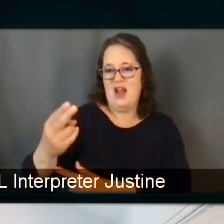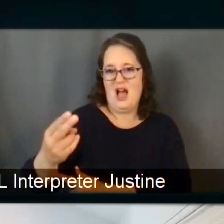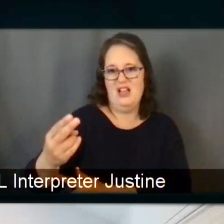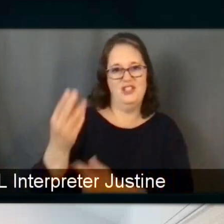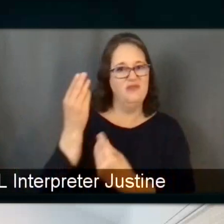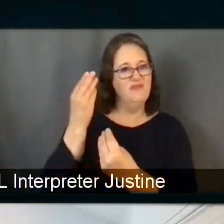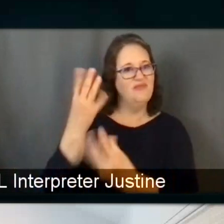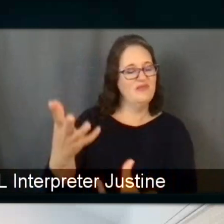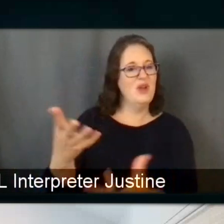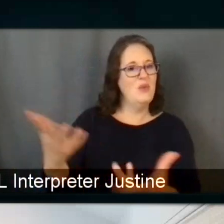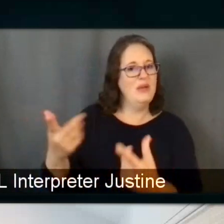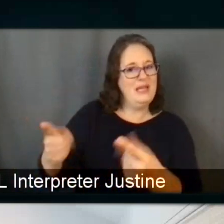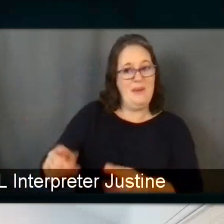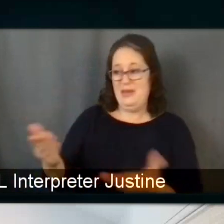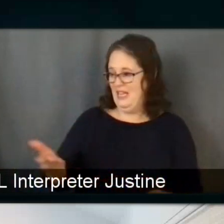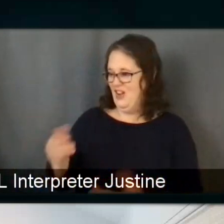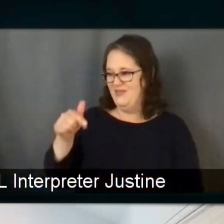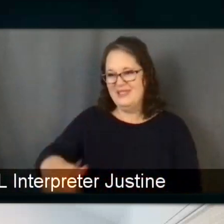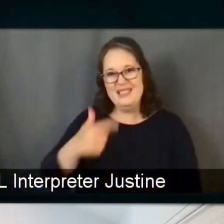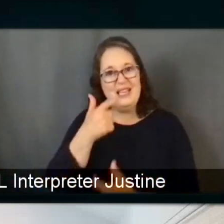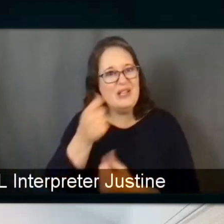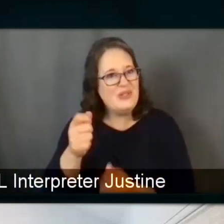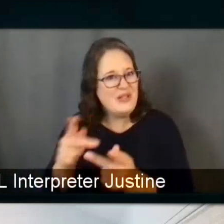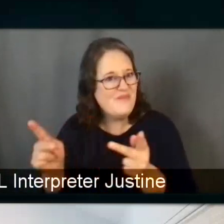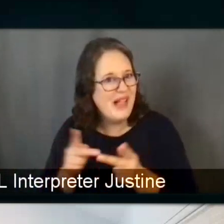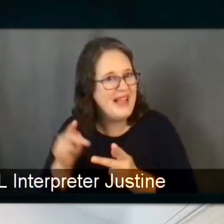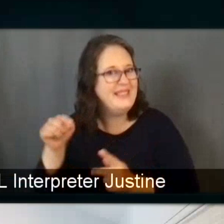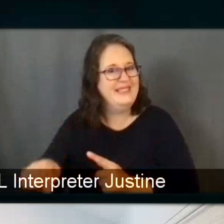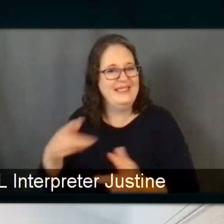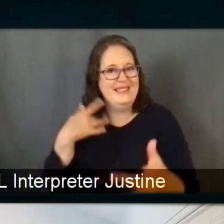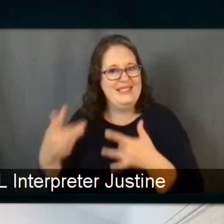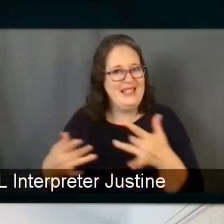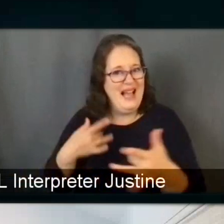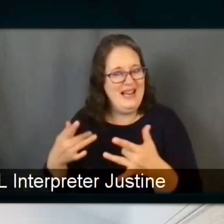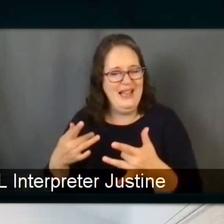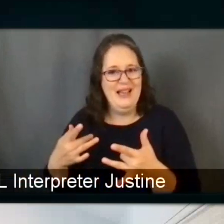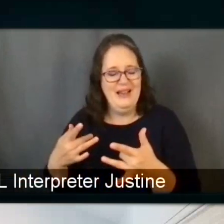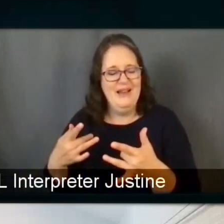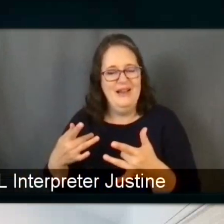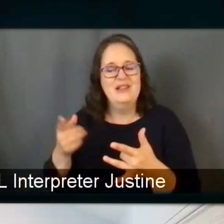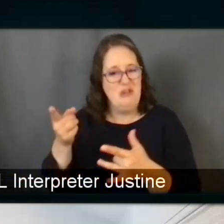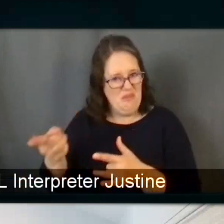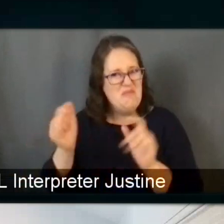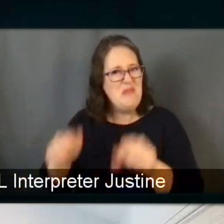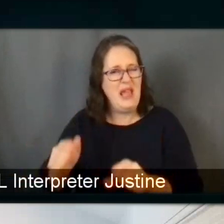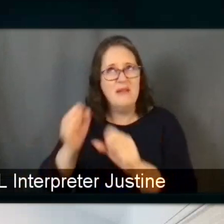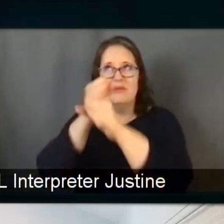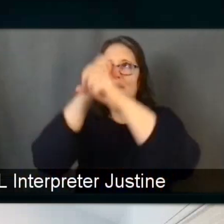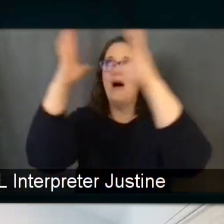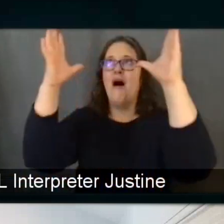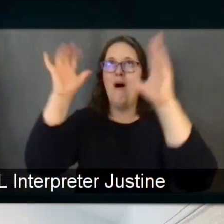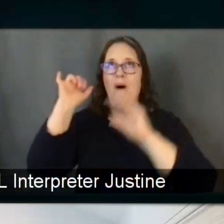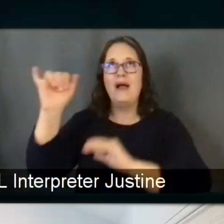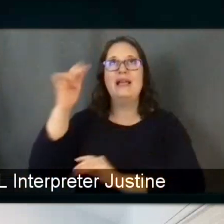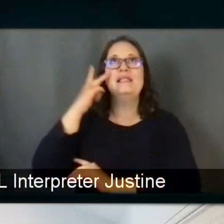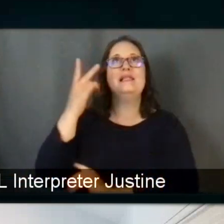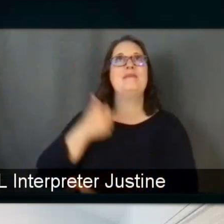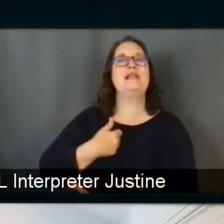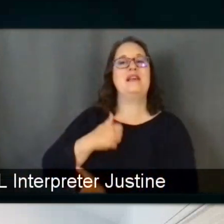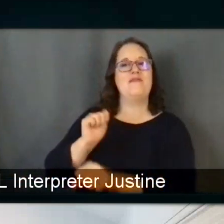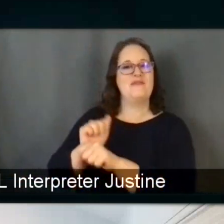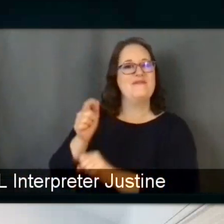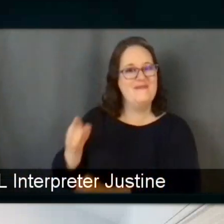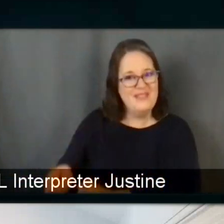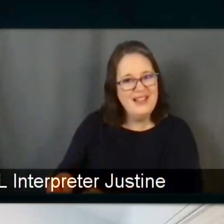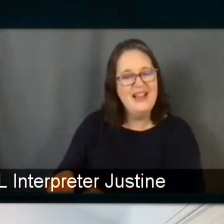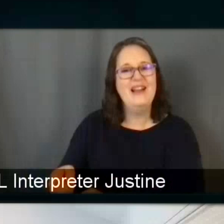that they'll see. You know, this is an interesting place. It's exciting. I can imagine myself here. We have a new computational biology program that we're